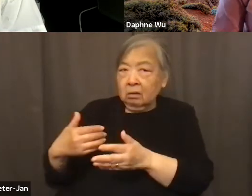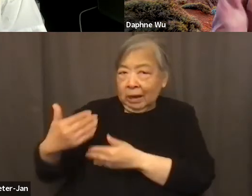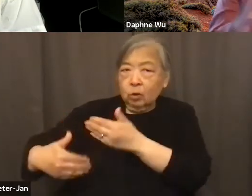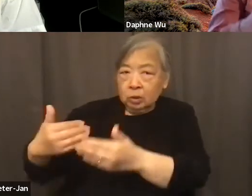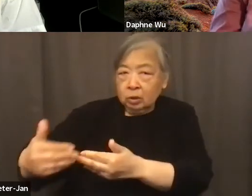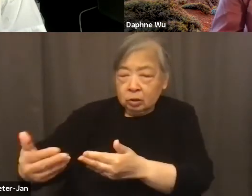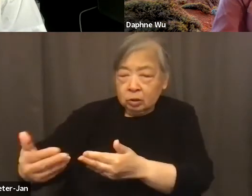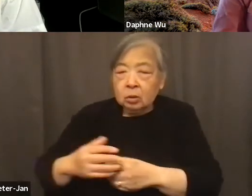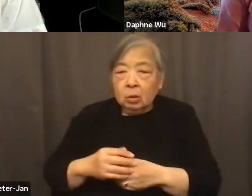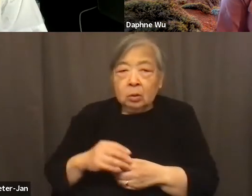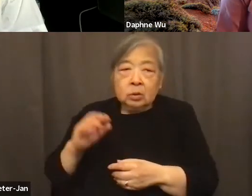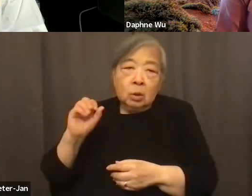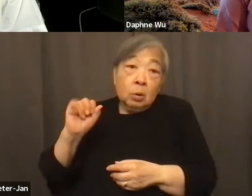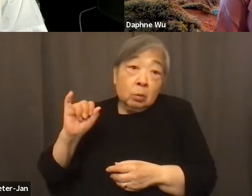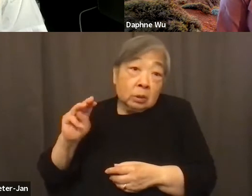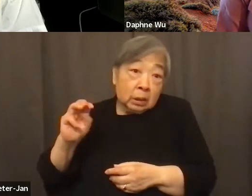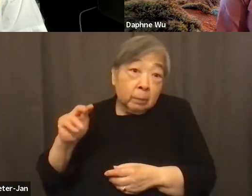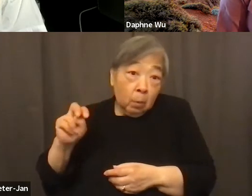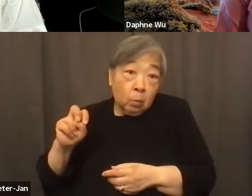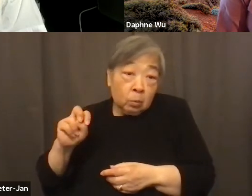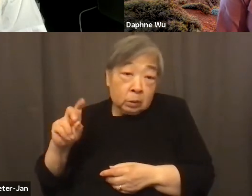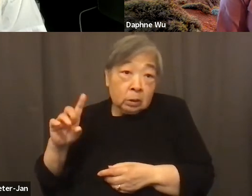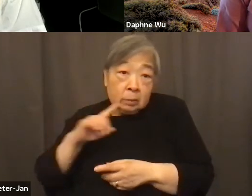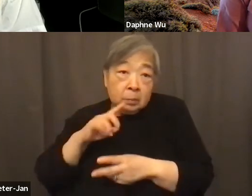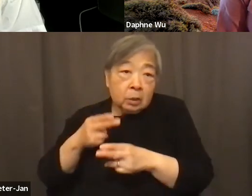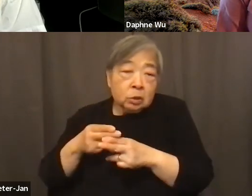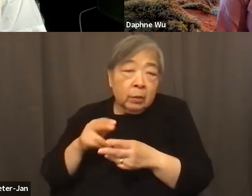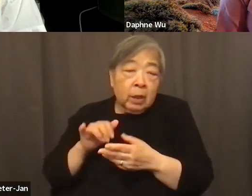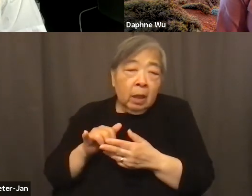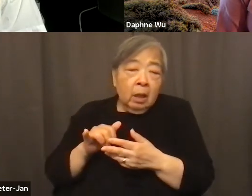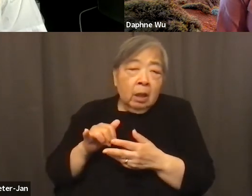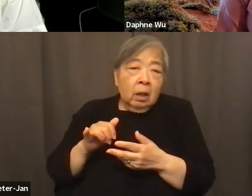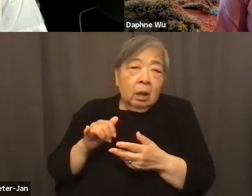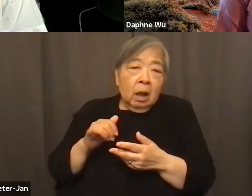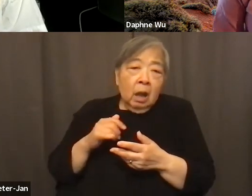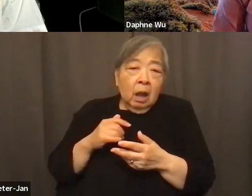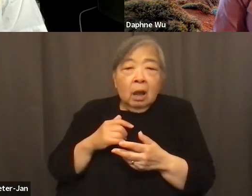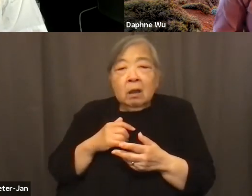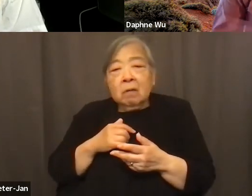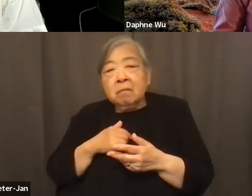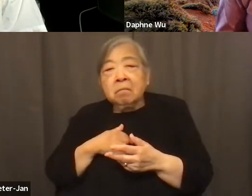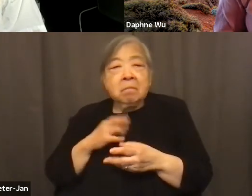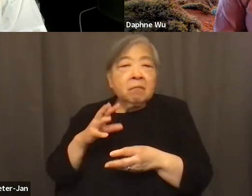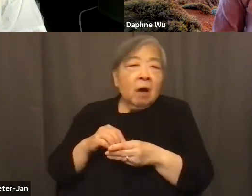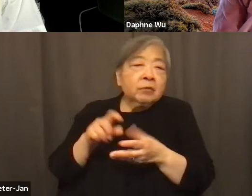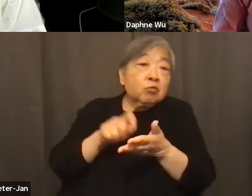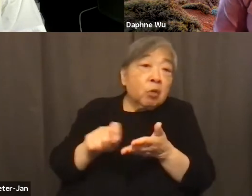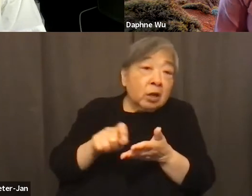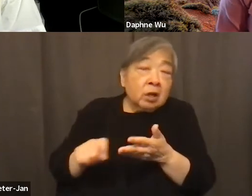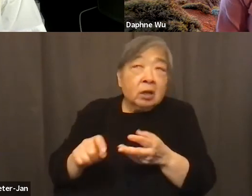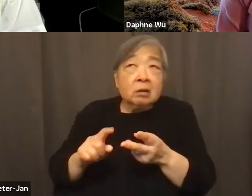yeah, like Simone had mentioned, I've dabbled in writing, in filmmaking,